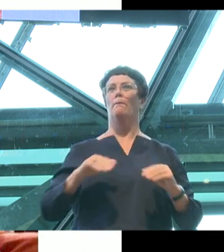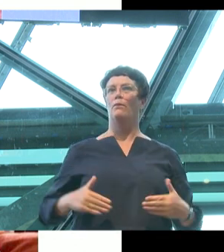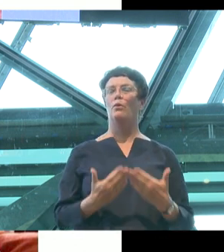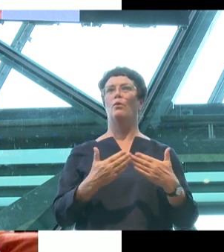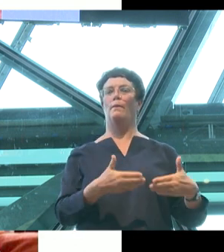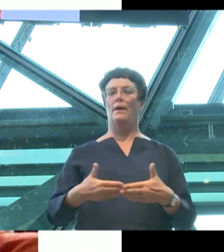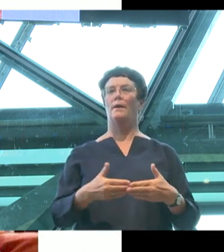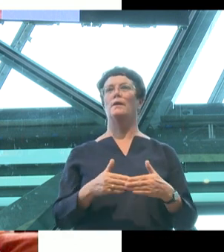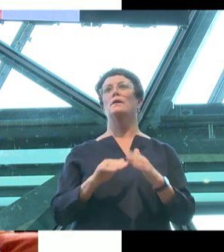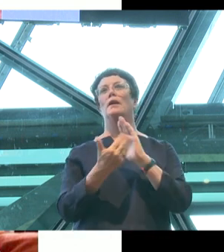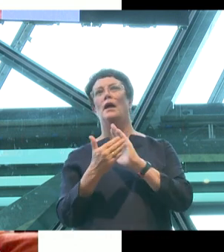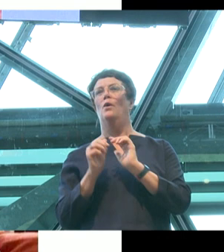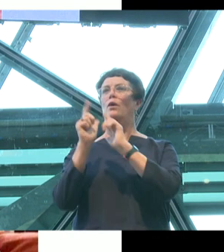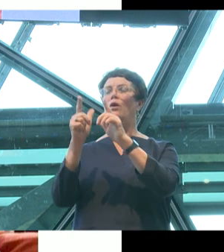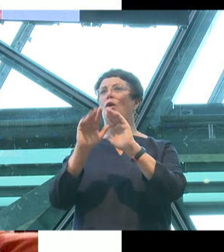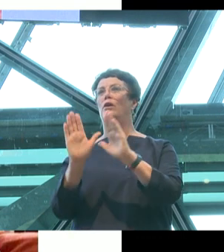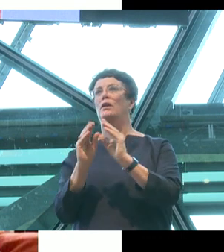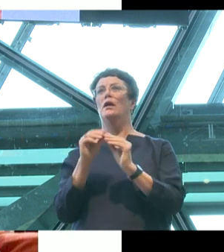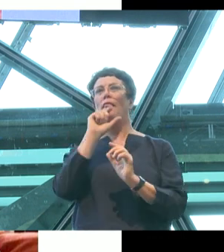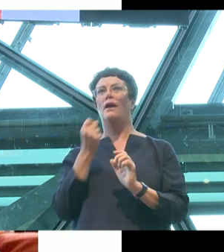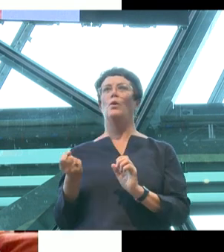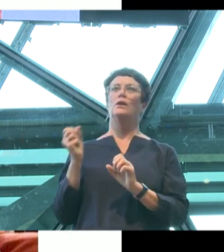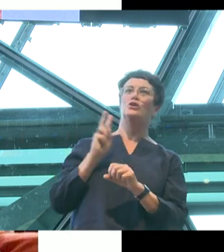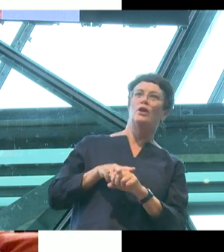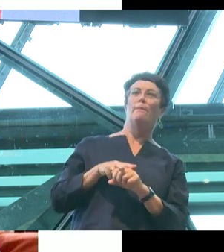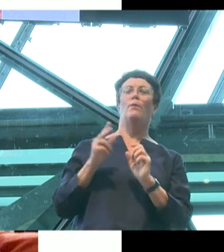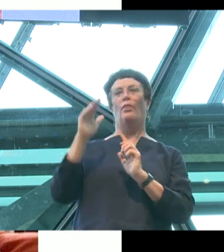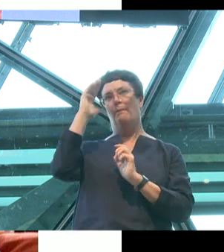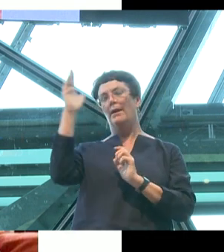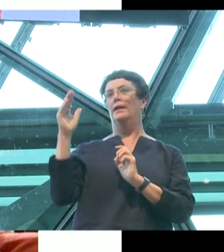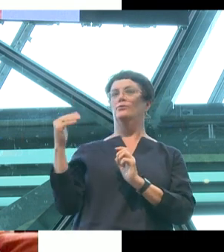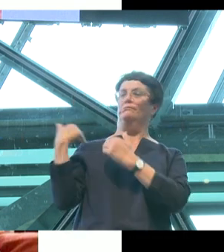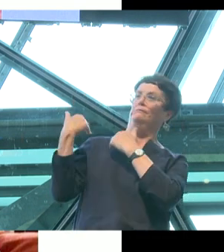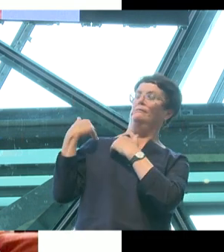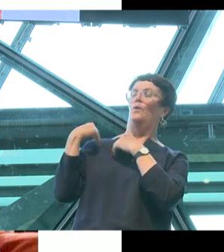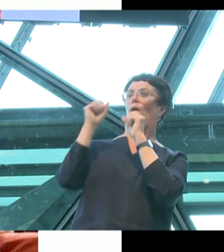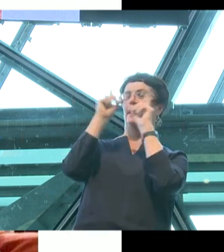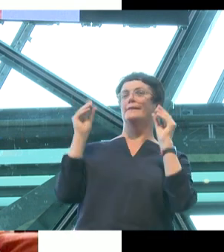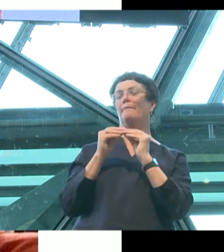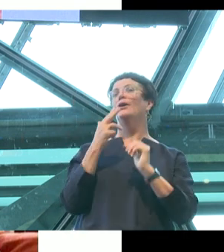when we go on holidays they jump on our bed to wake us up, which is very cute and very annoying.